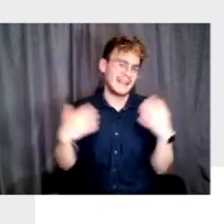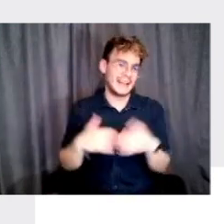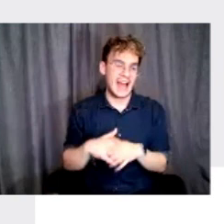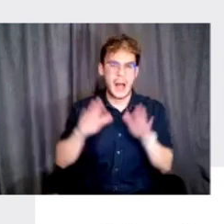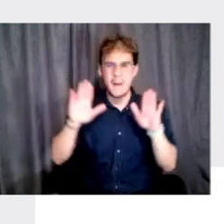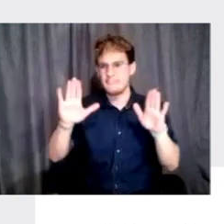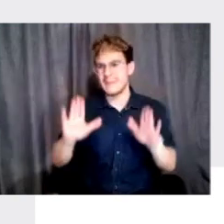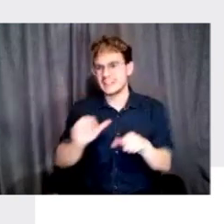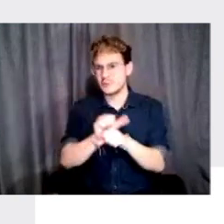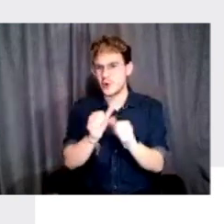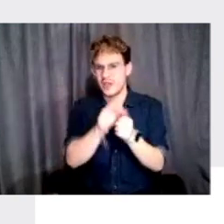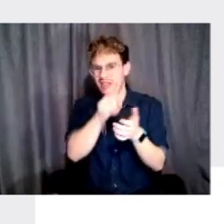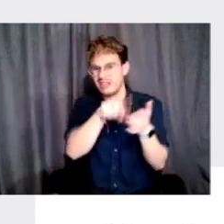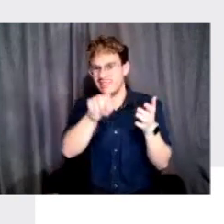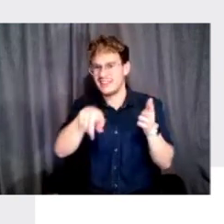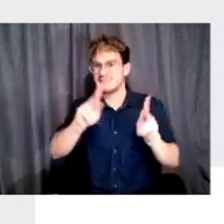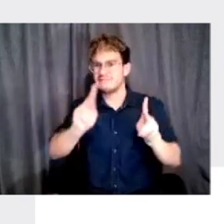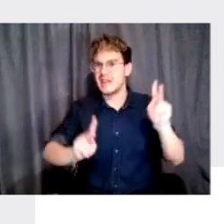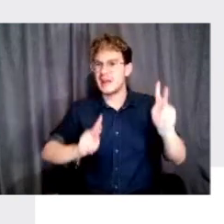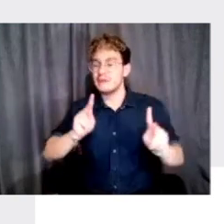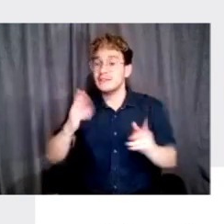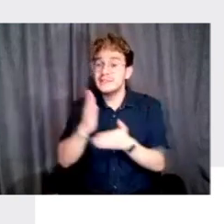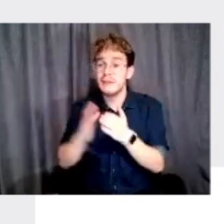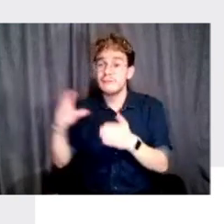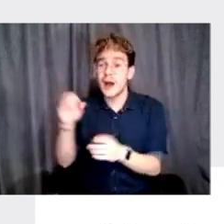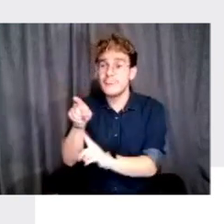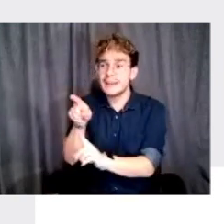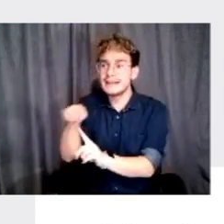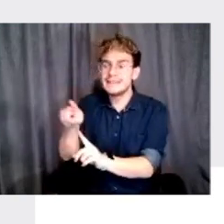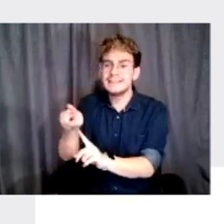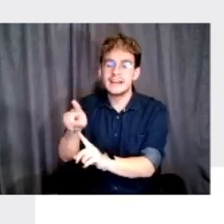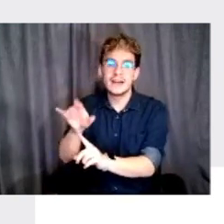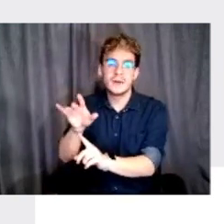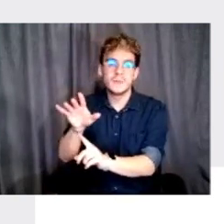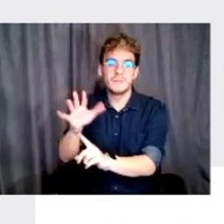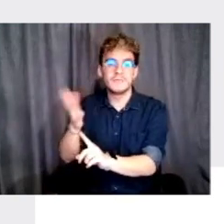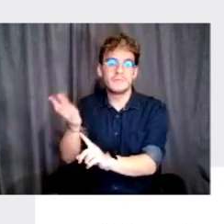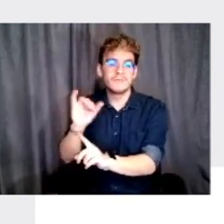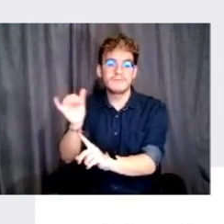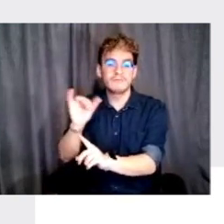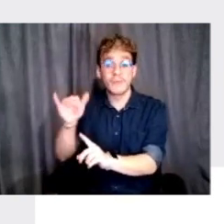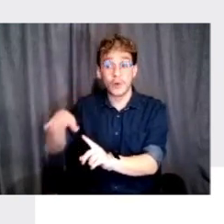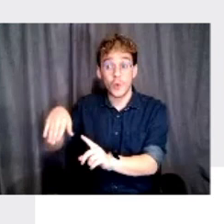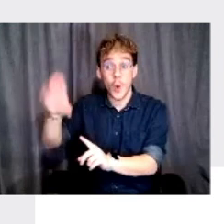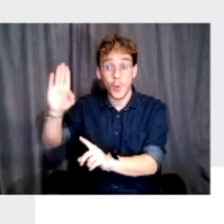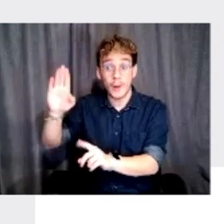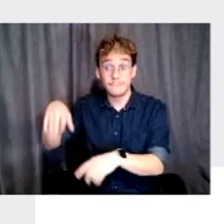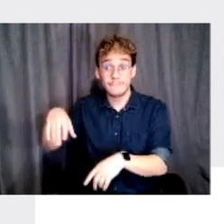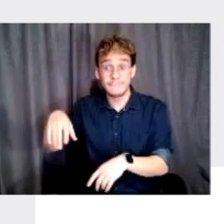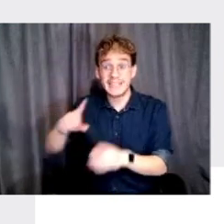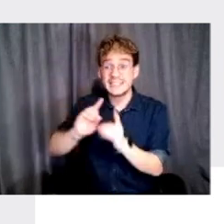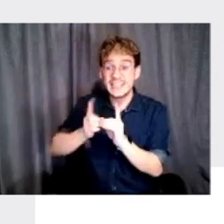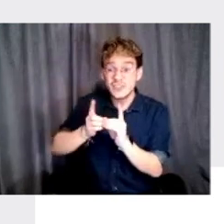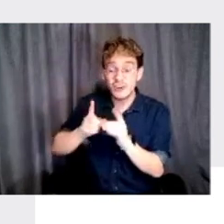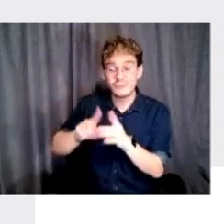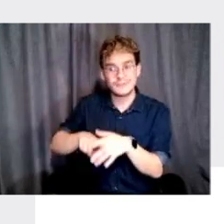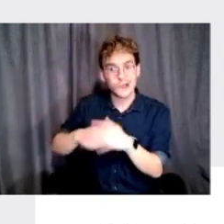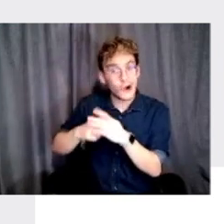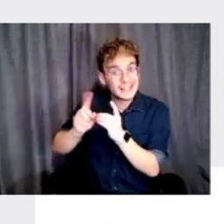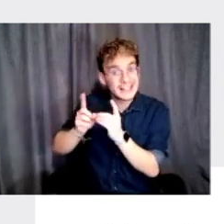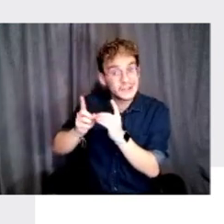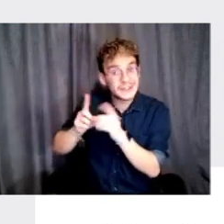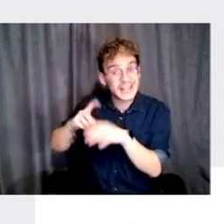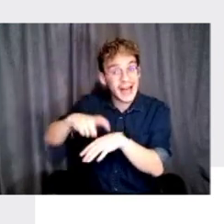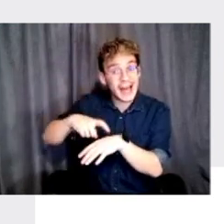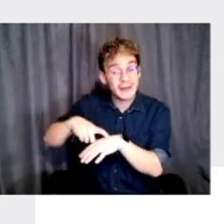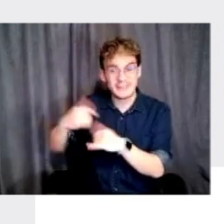amazing to work with all these folks. There's companies that are sort of grew up digital and started in the digital times